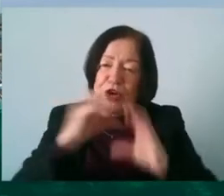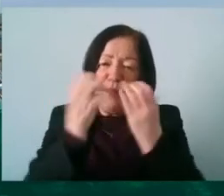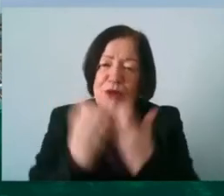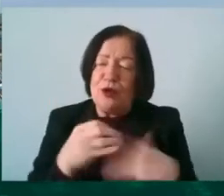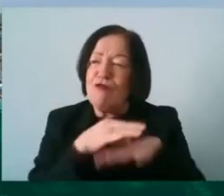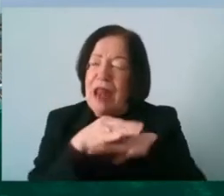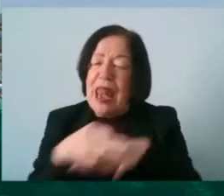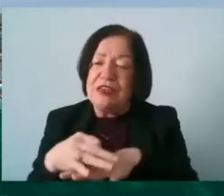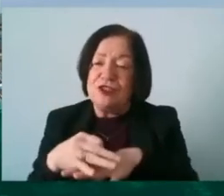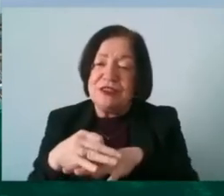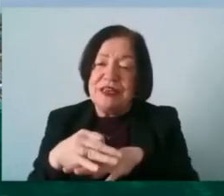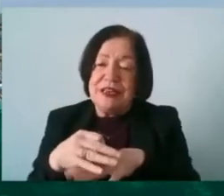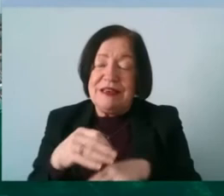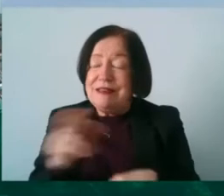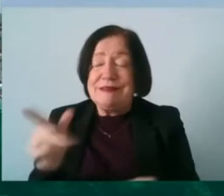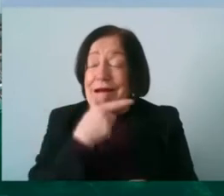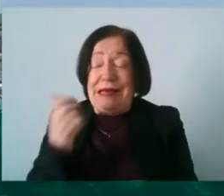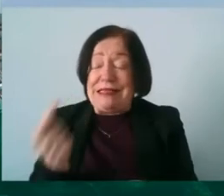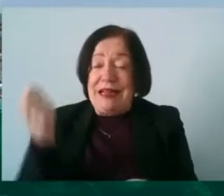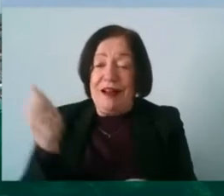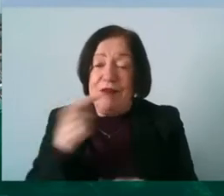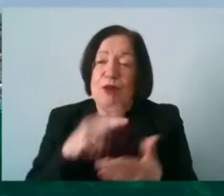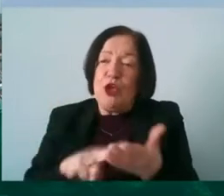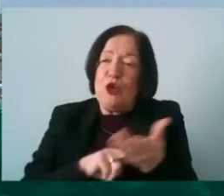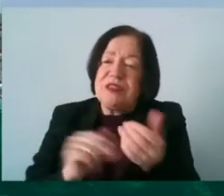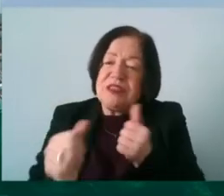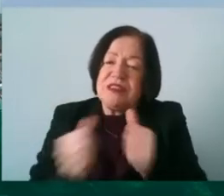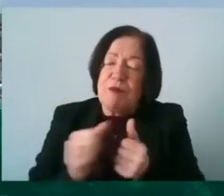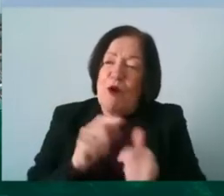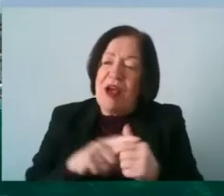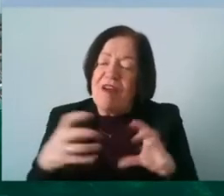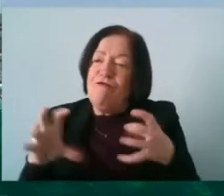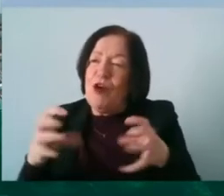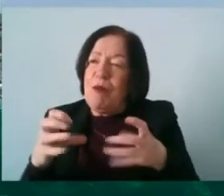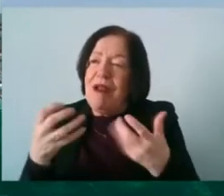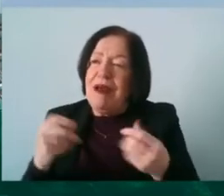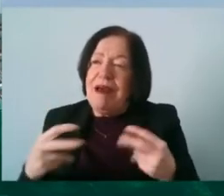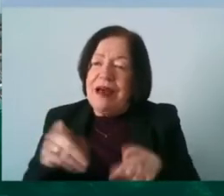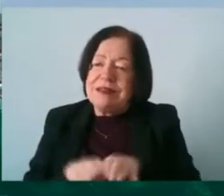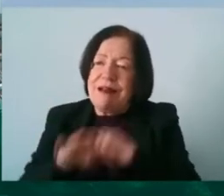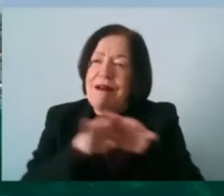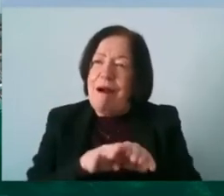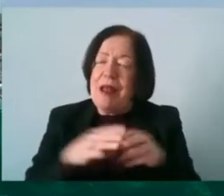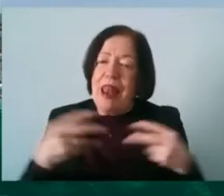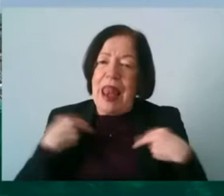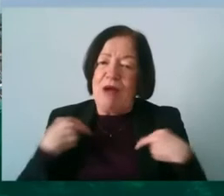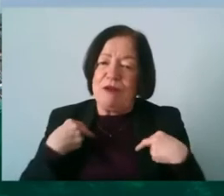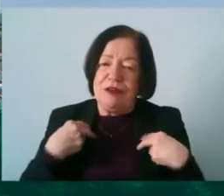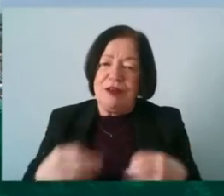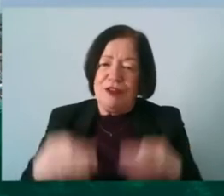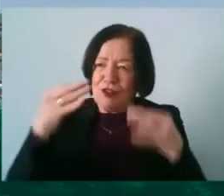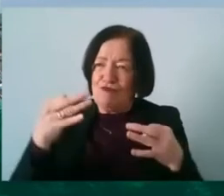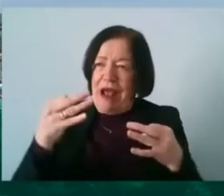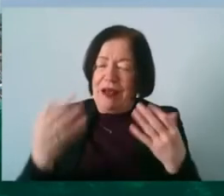isn't done very easily but using sport and using football is a common language a common theme there's a great way of doing it and